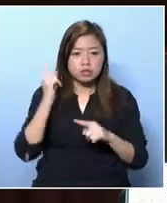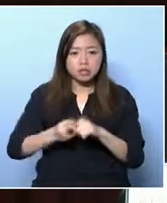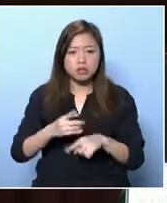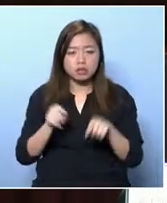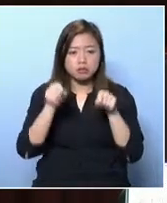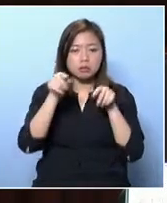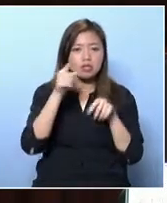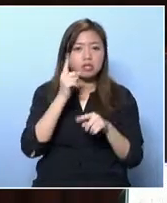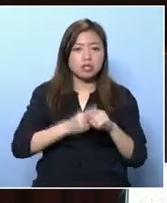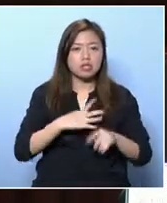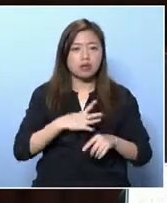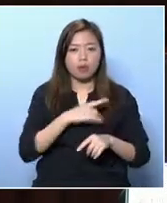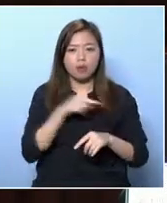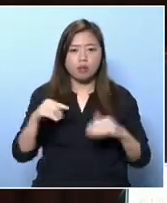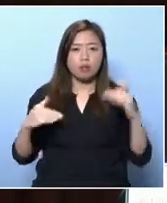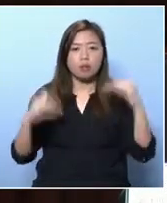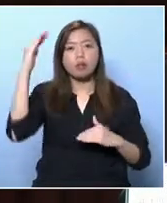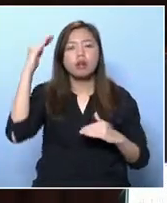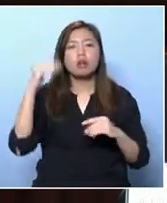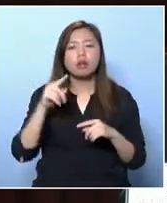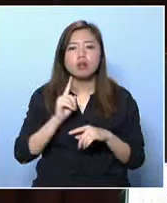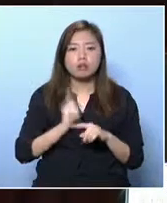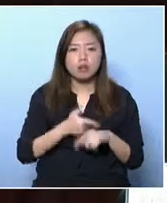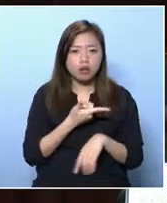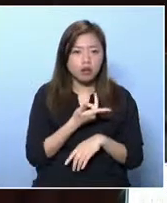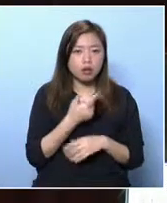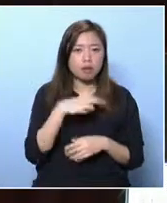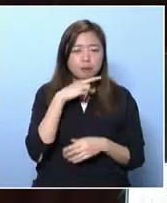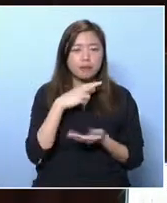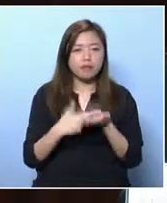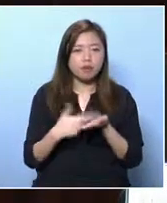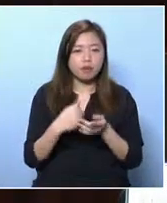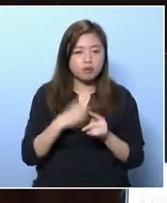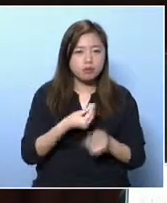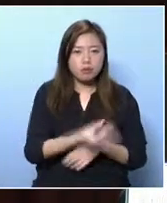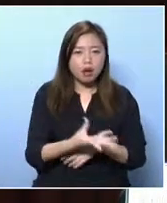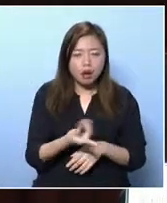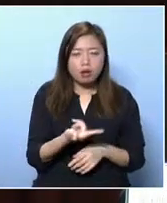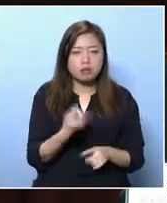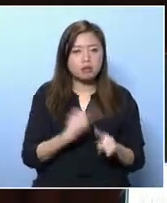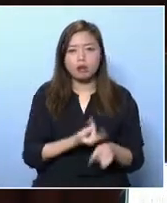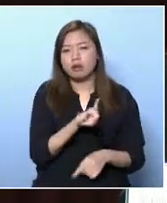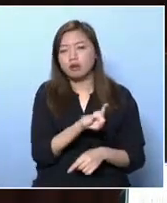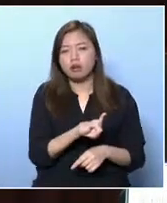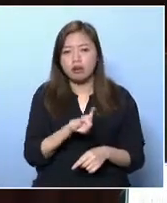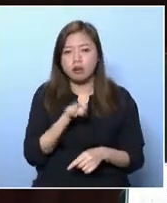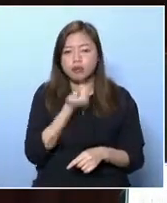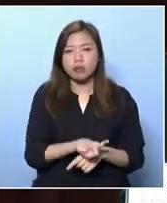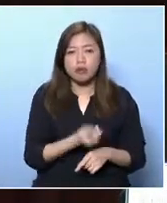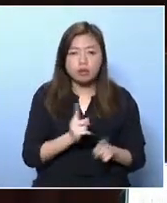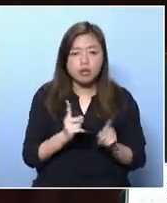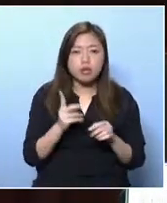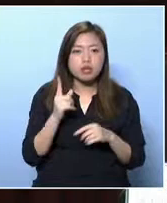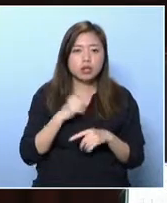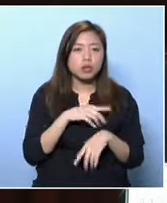school students, things are lagging behind, for example, lunch allowance. It's